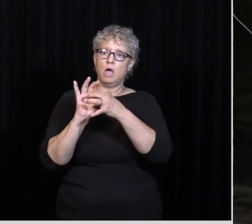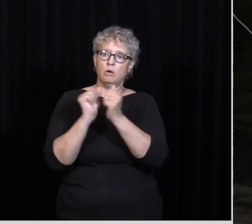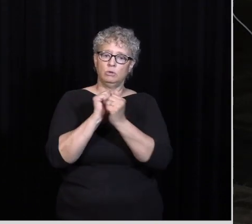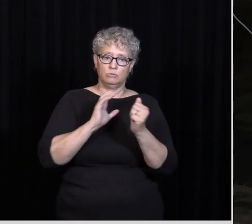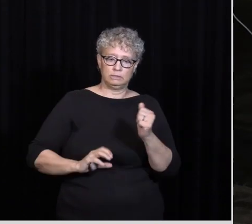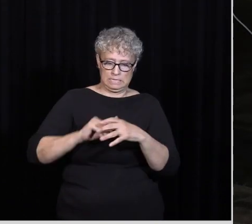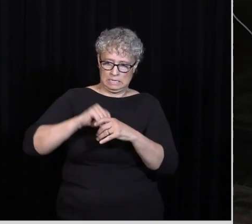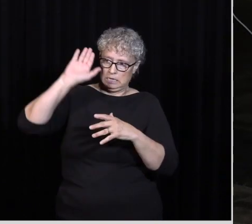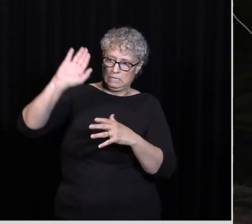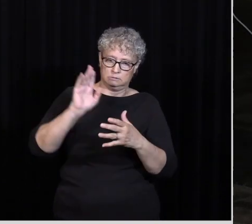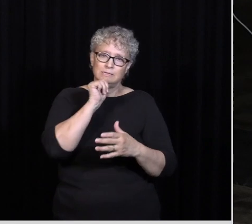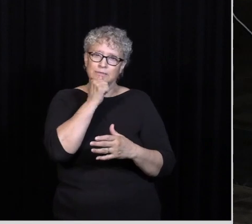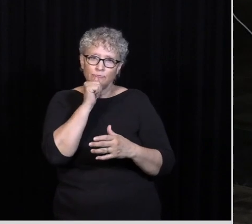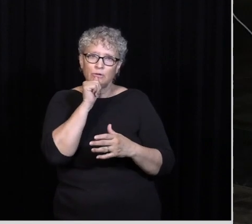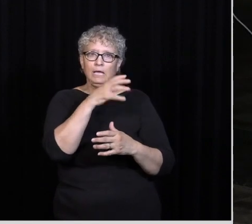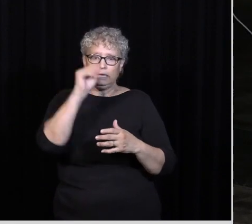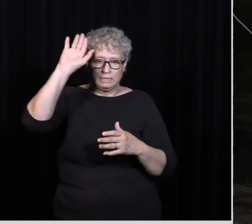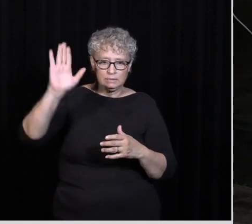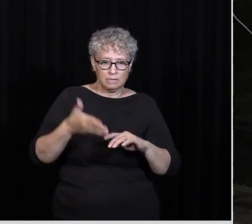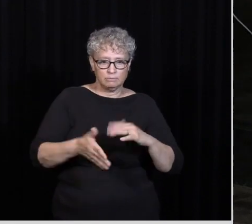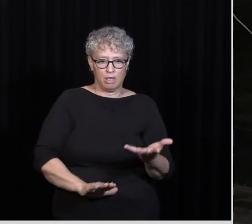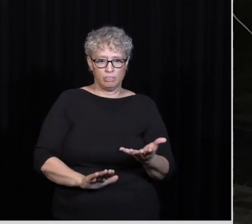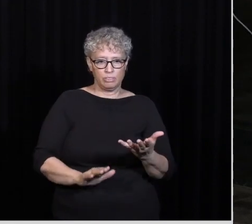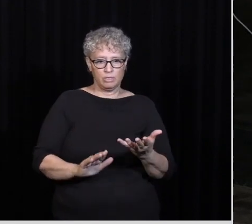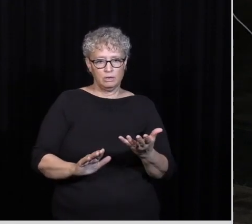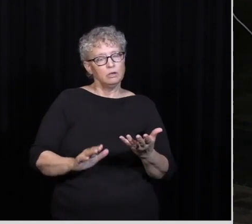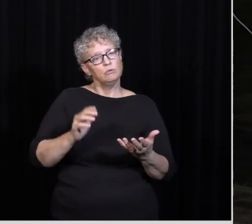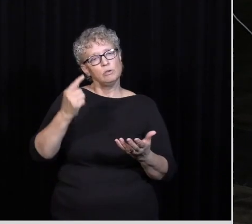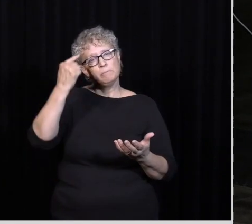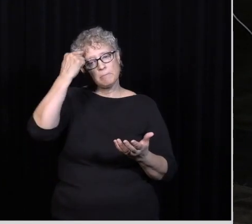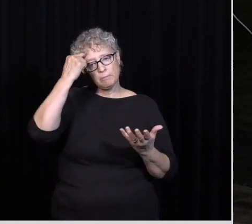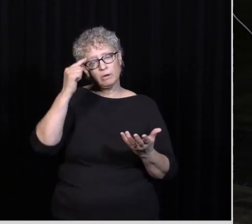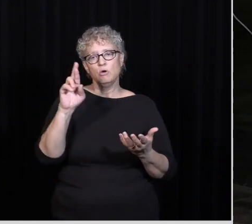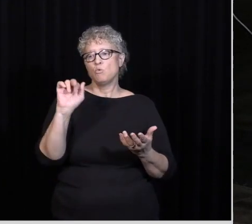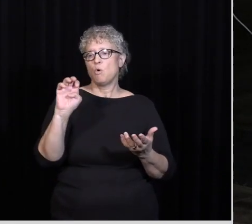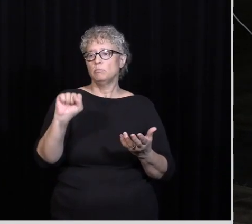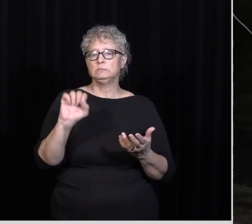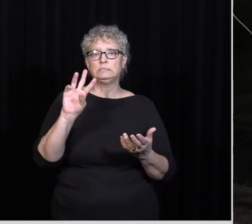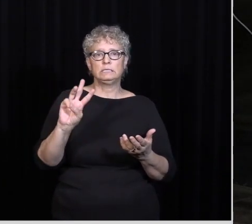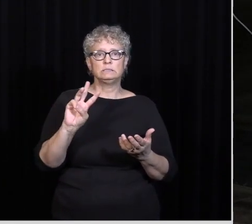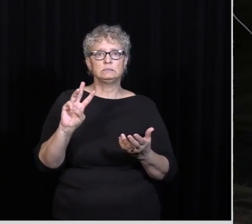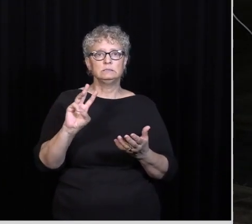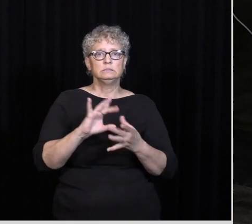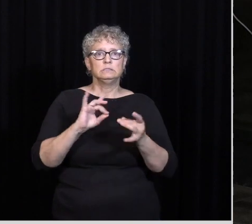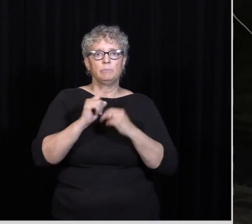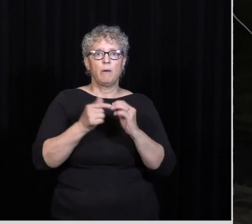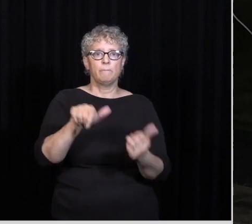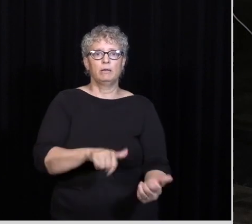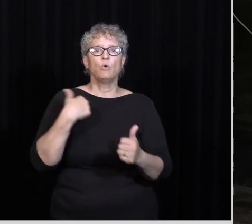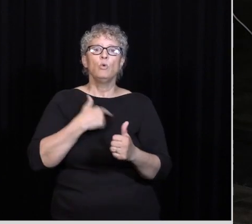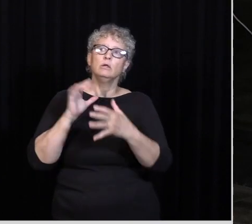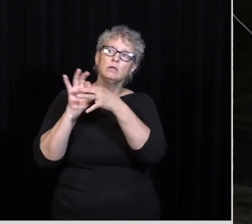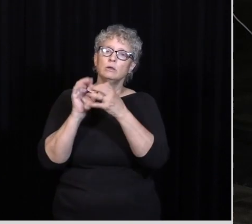His Suffering And In His Death And It Reminds Me Of Baptism In Romans Chapter 6 Paul Says That We Are United With Him In